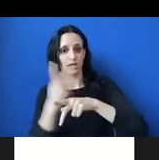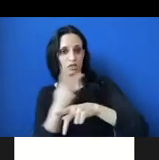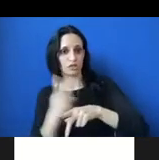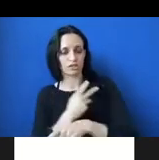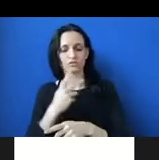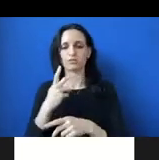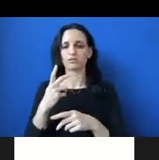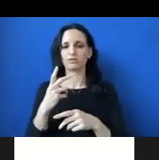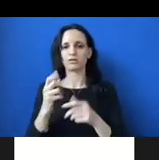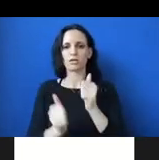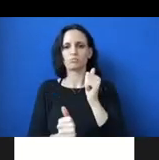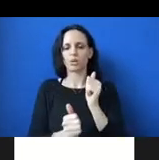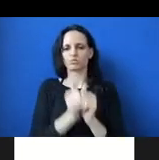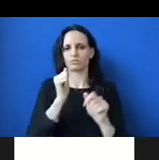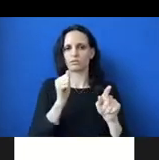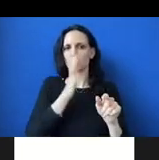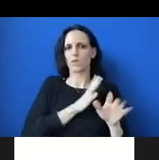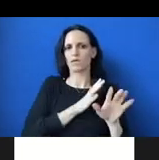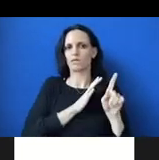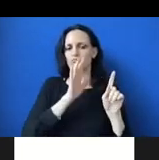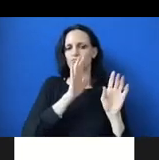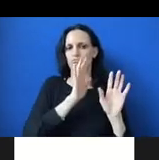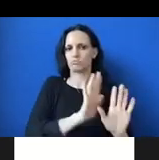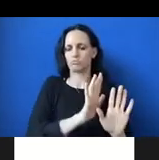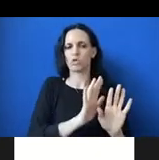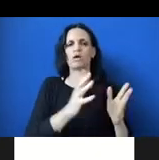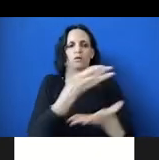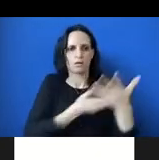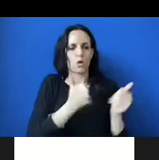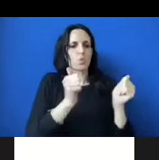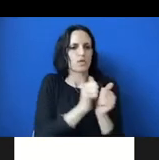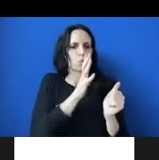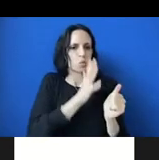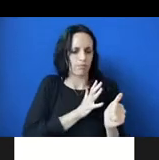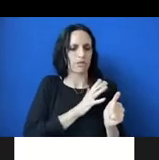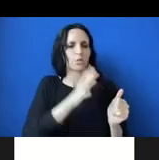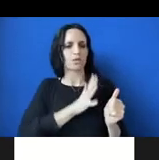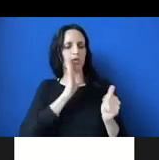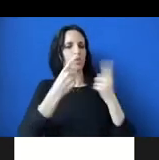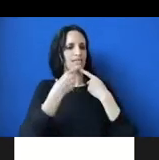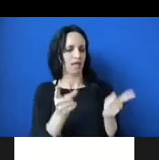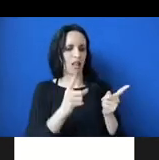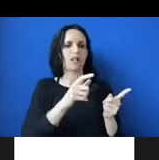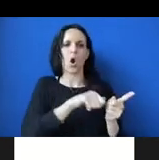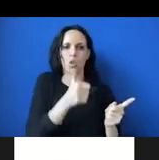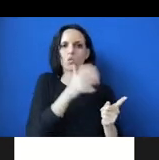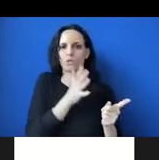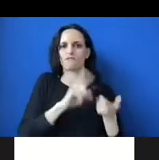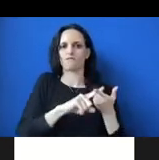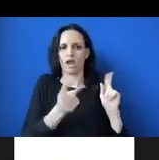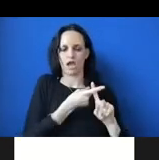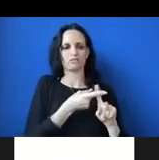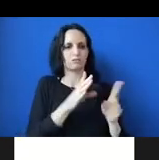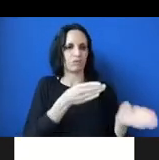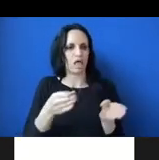happened mostly by women, among women, with women telling their other women friends that they were going on dates, et cetera,